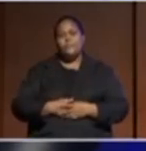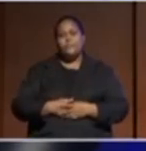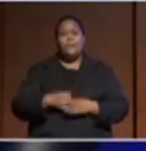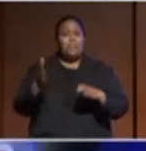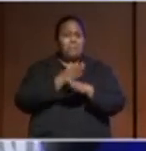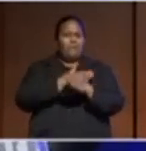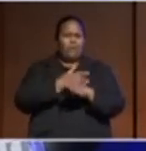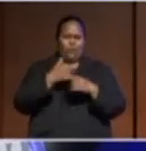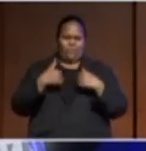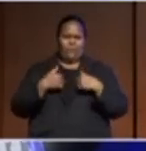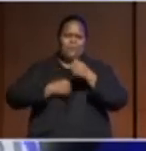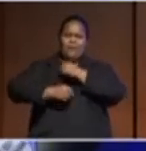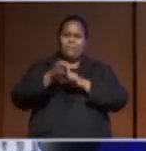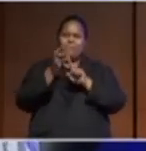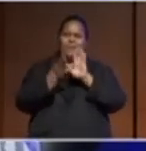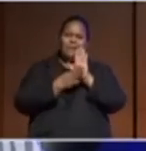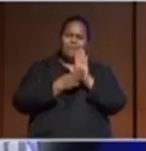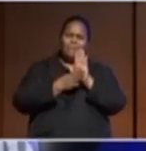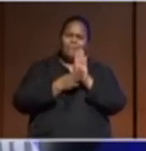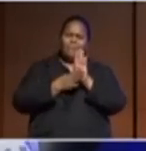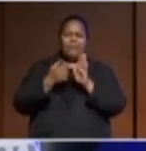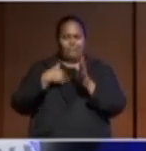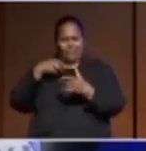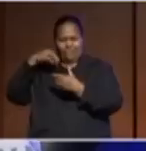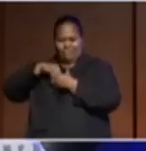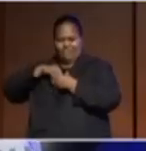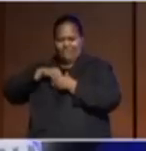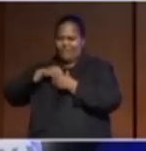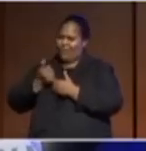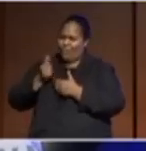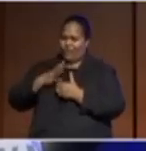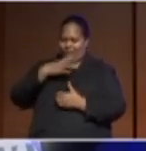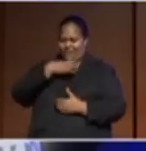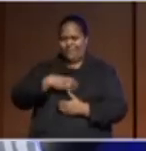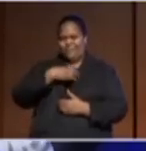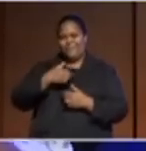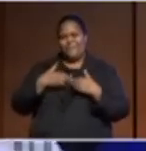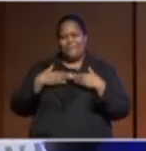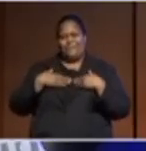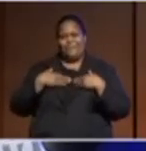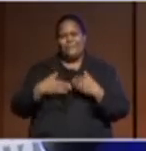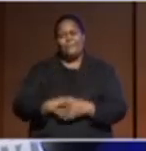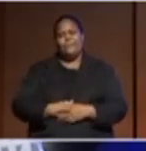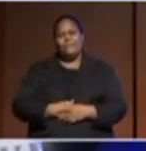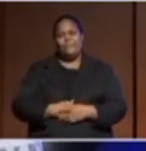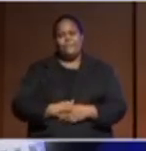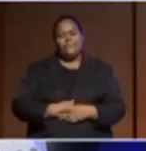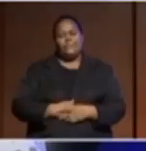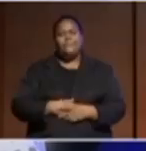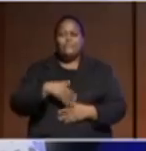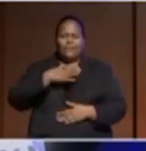and went into politics, that was where I got, you know, personally involved